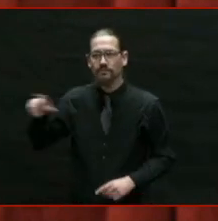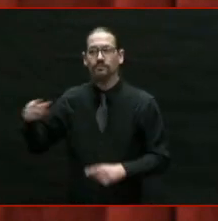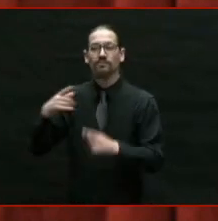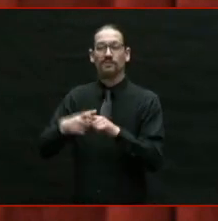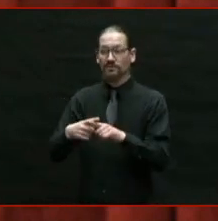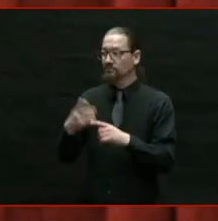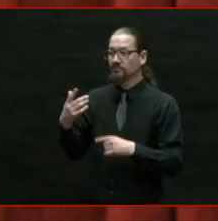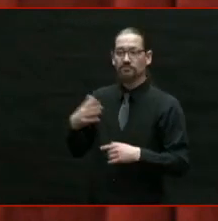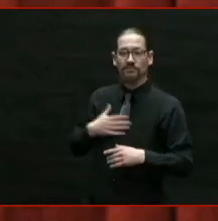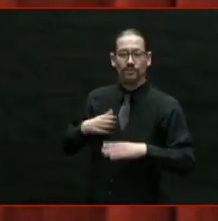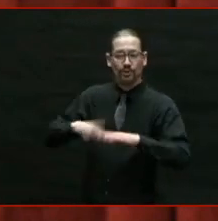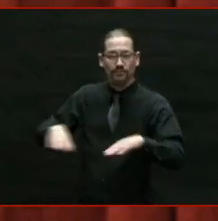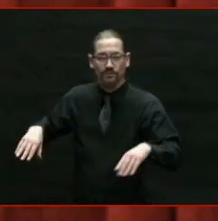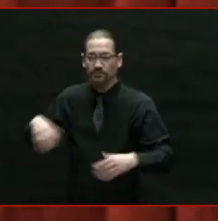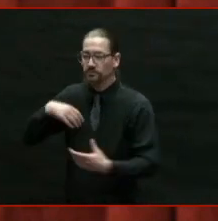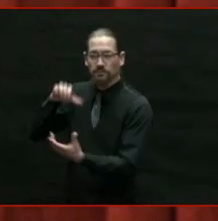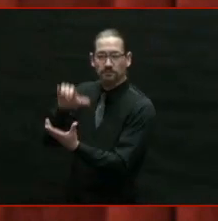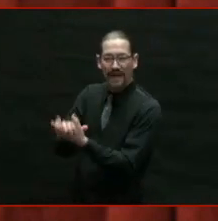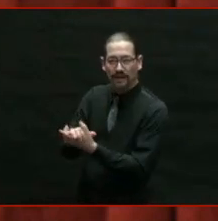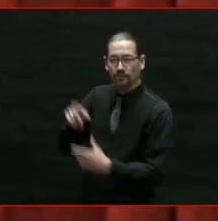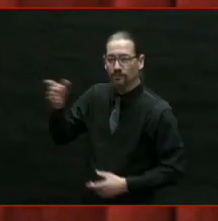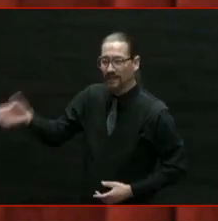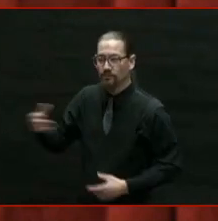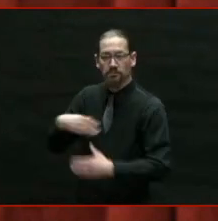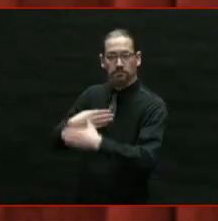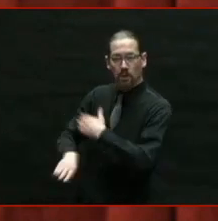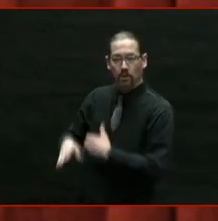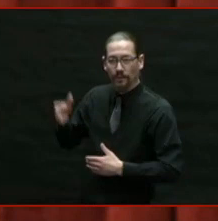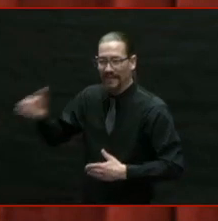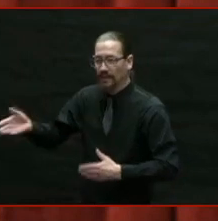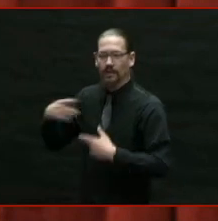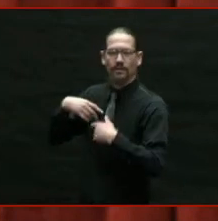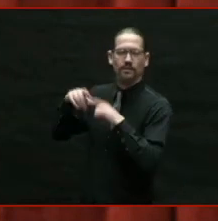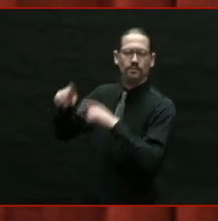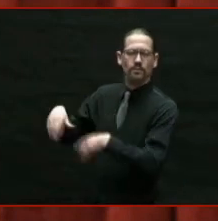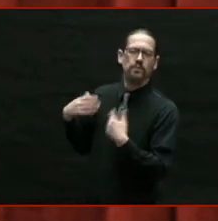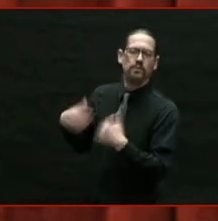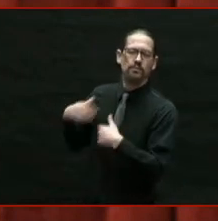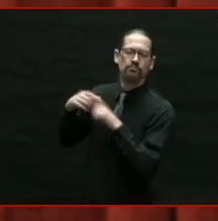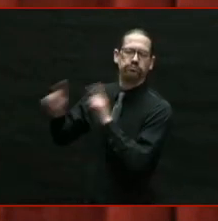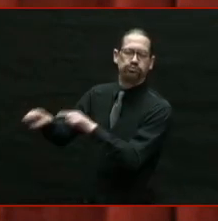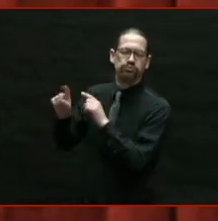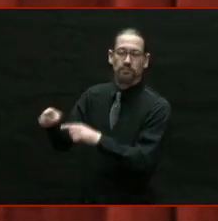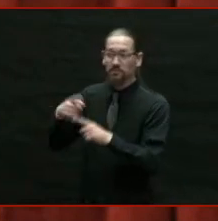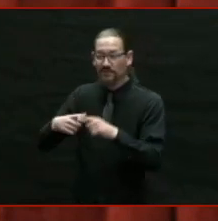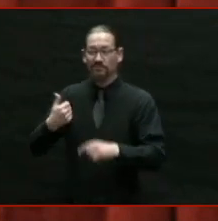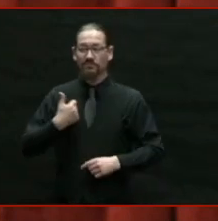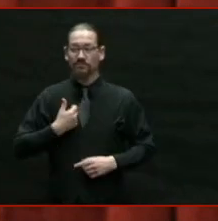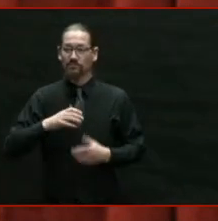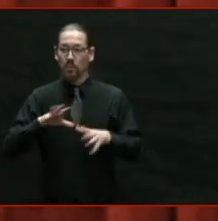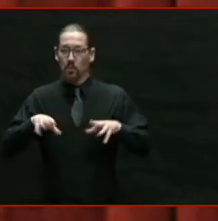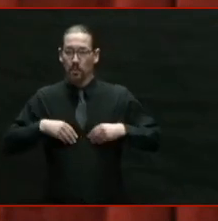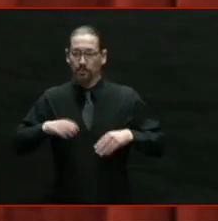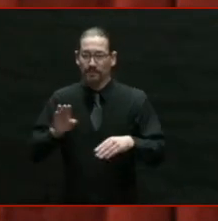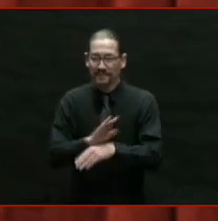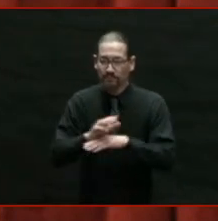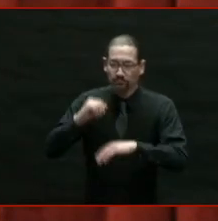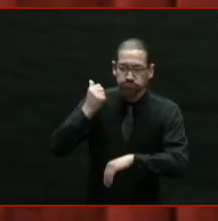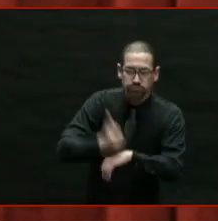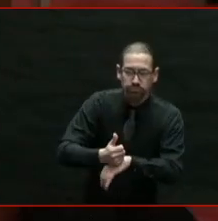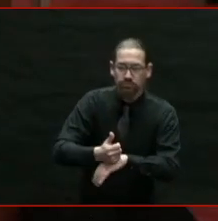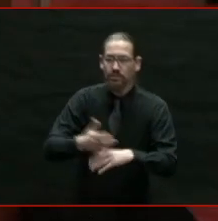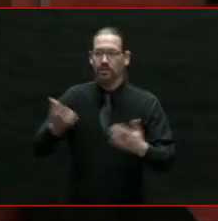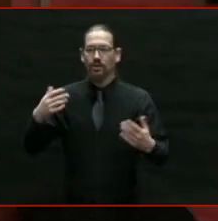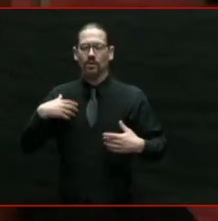It's where I started my business and where I have had the honor of a lifetime to